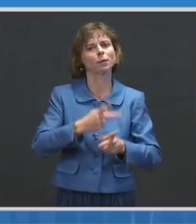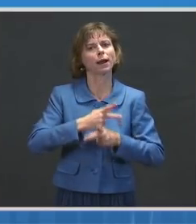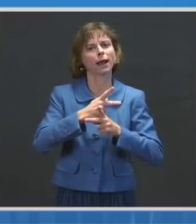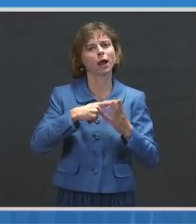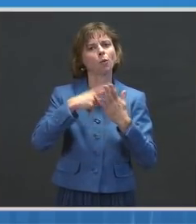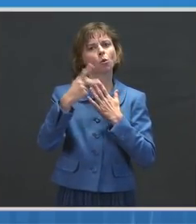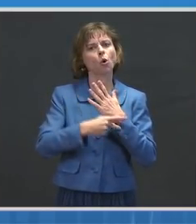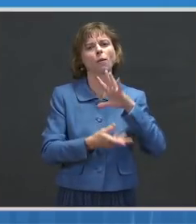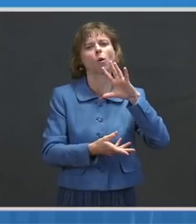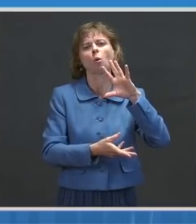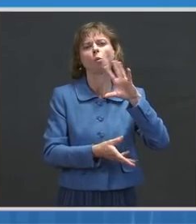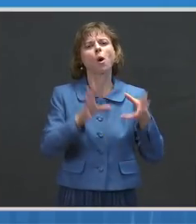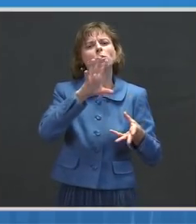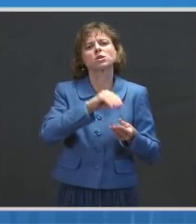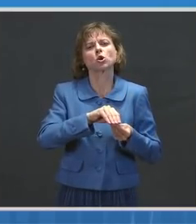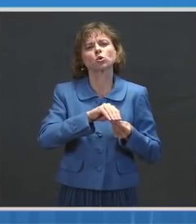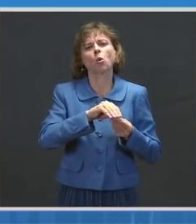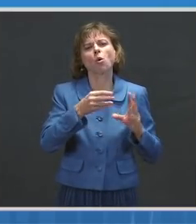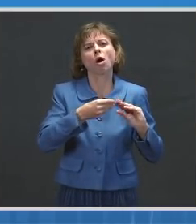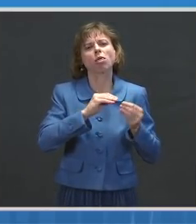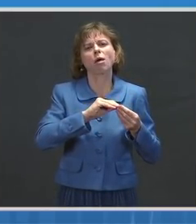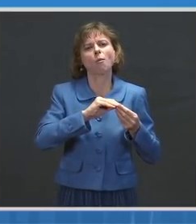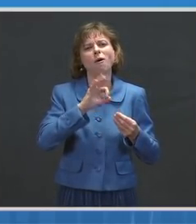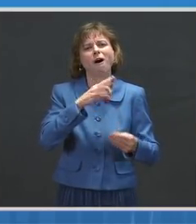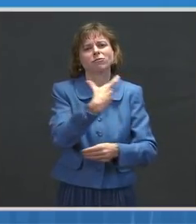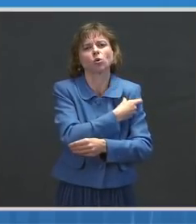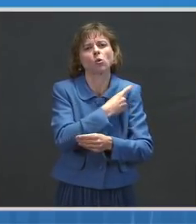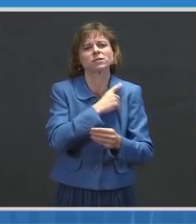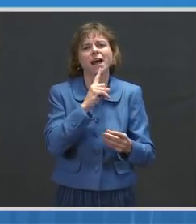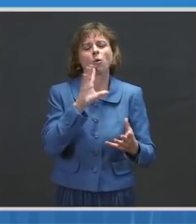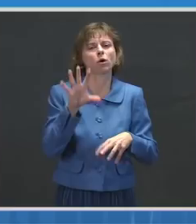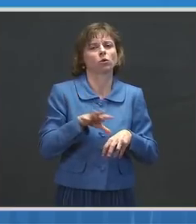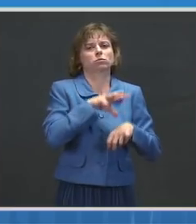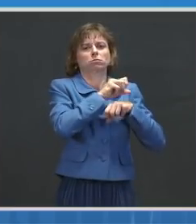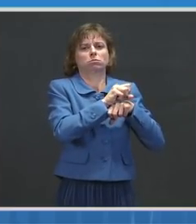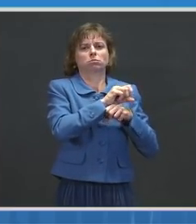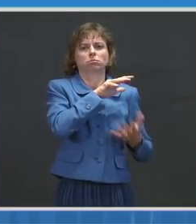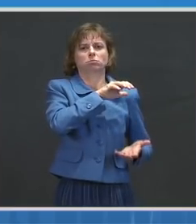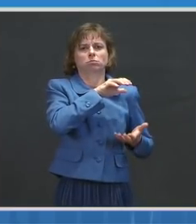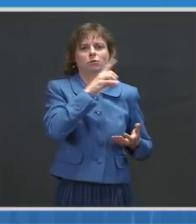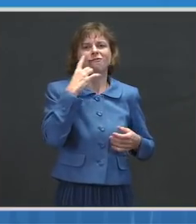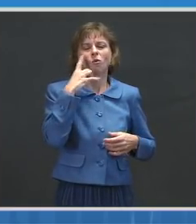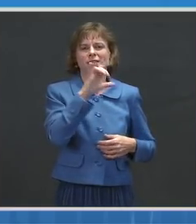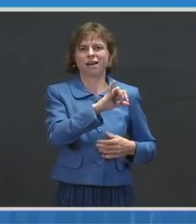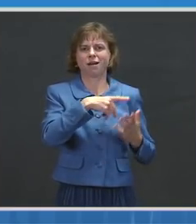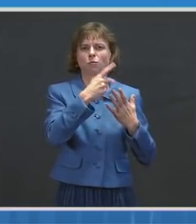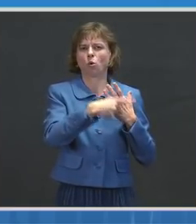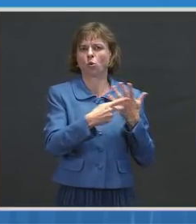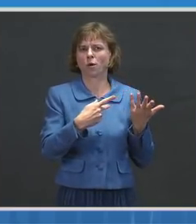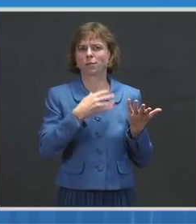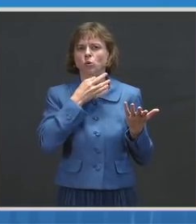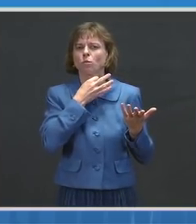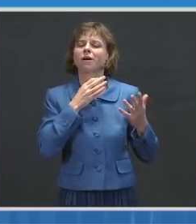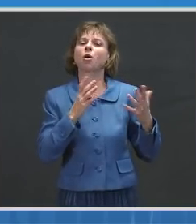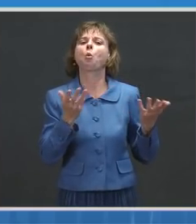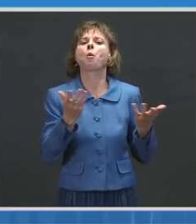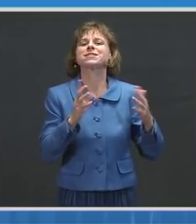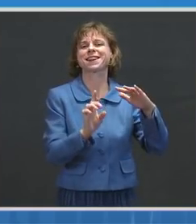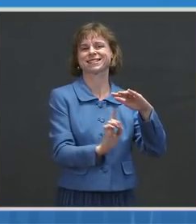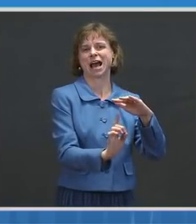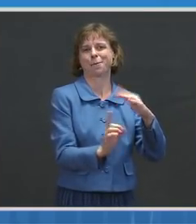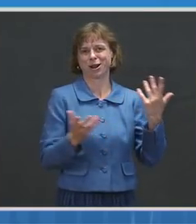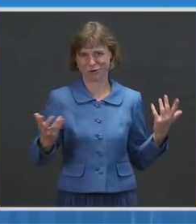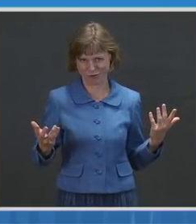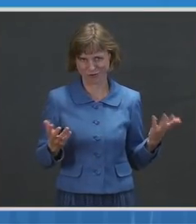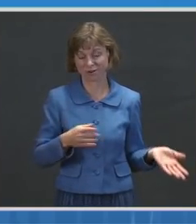that were set aside for that program? In other words, what's the denominator? And then secondly, on the new pharmacy